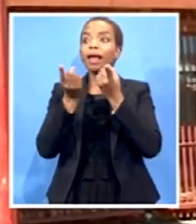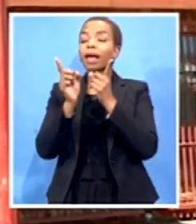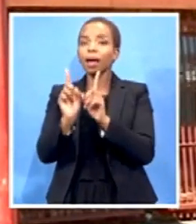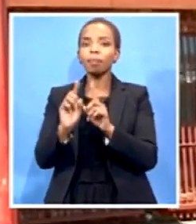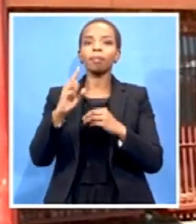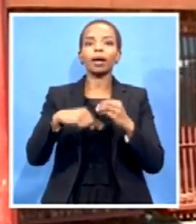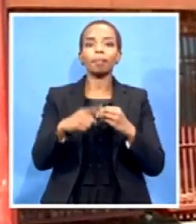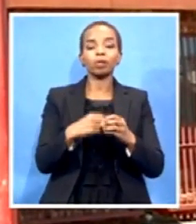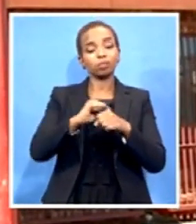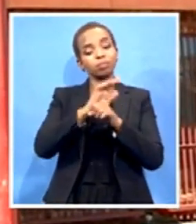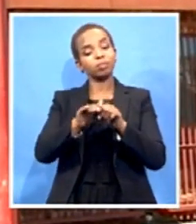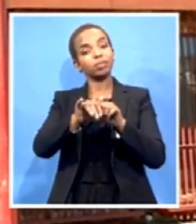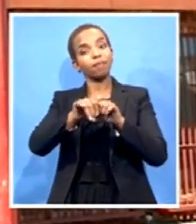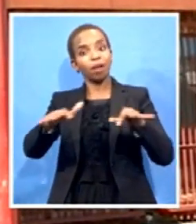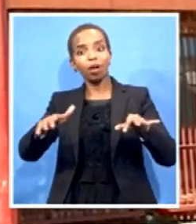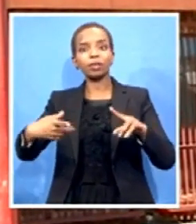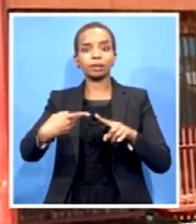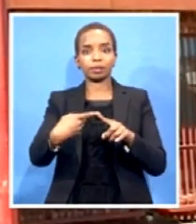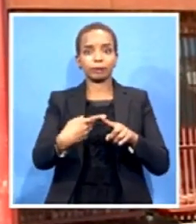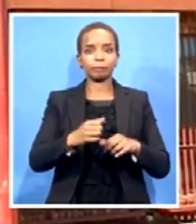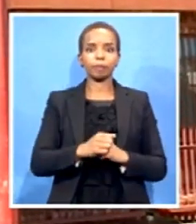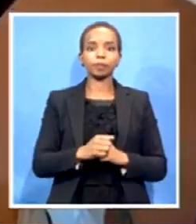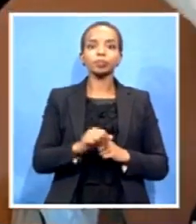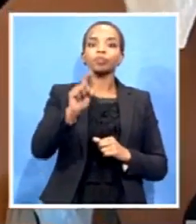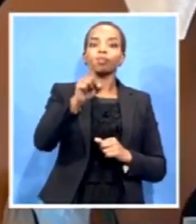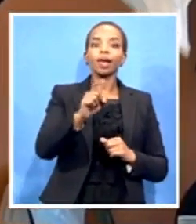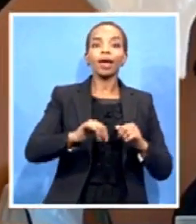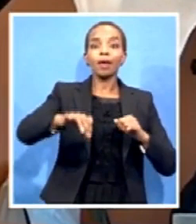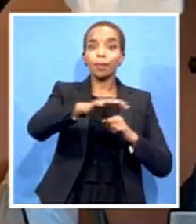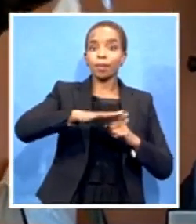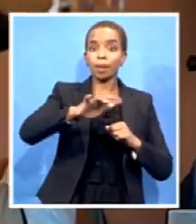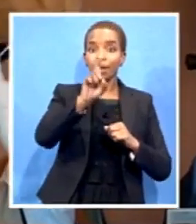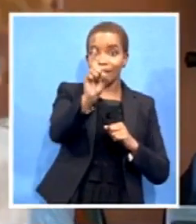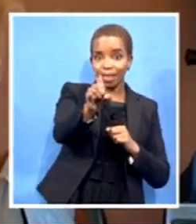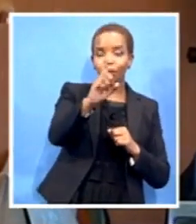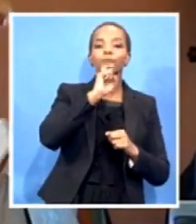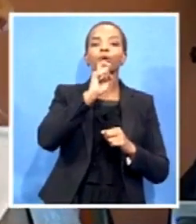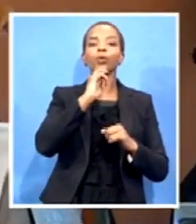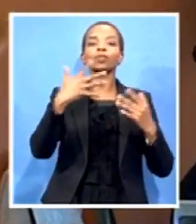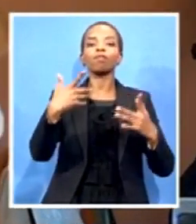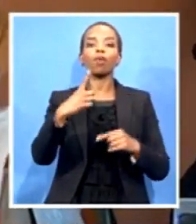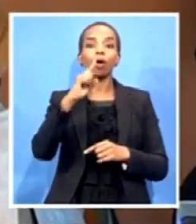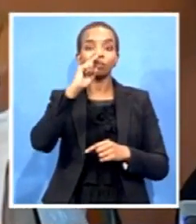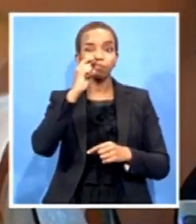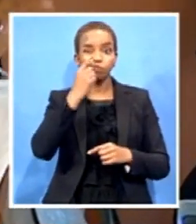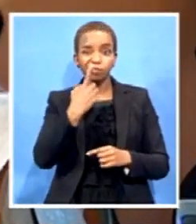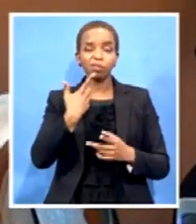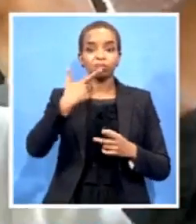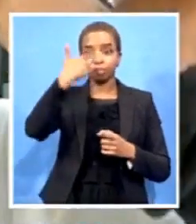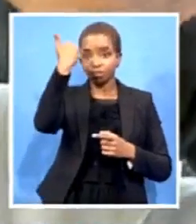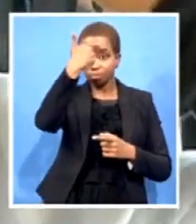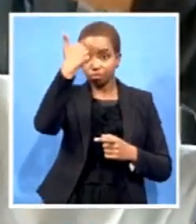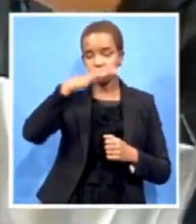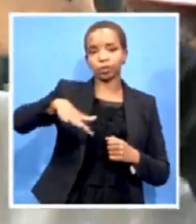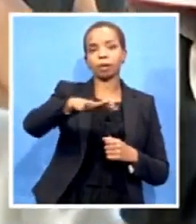facility will also be used as a testing and screening centre. Training is expected to be completed in the next two weeks.